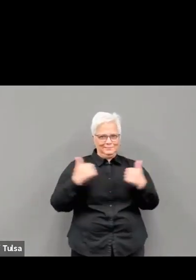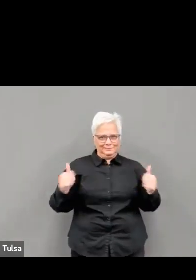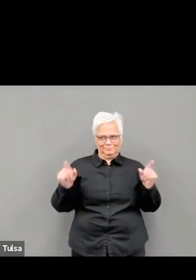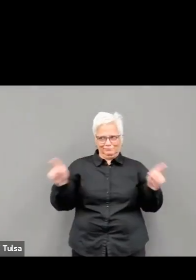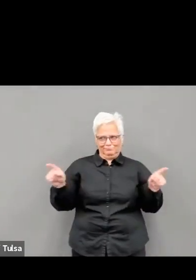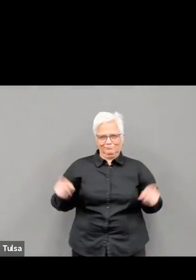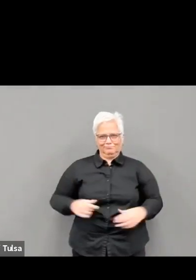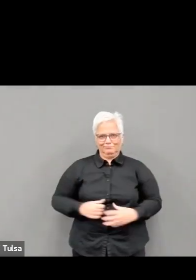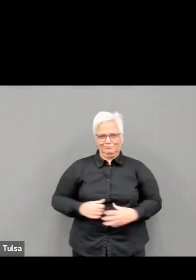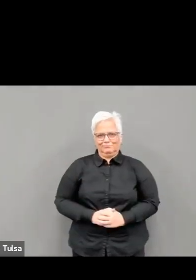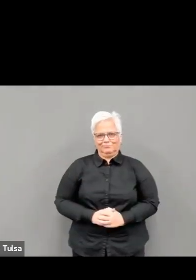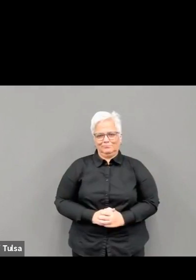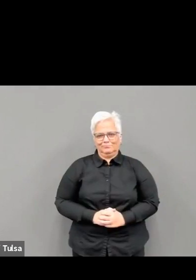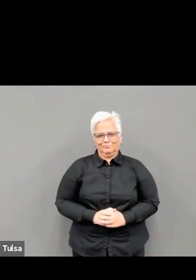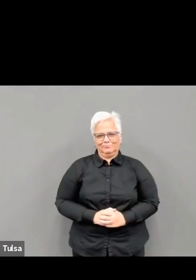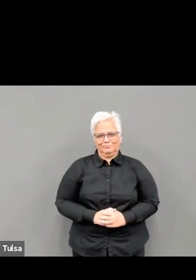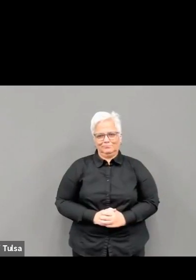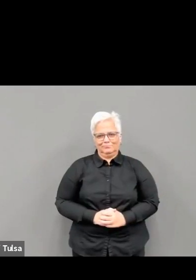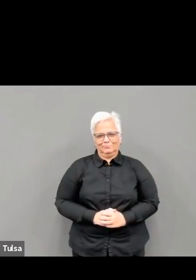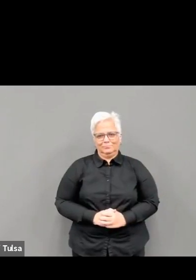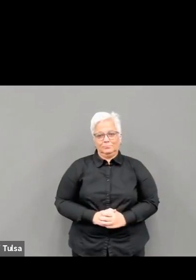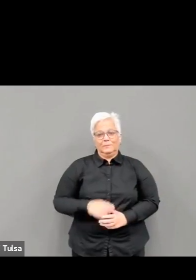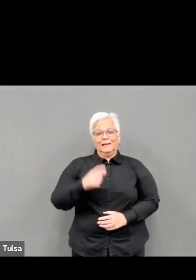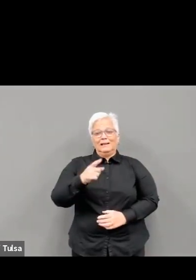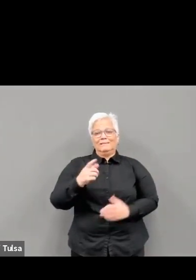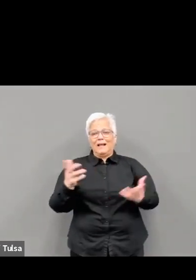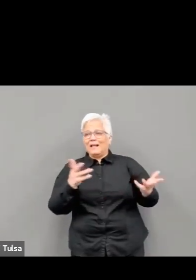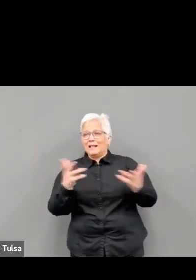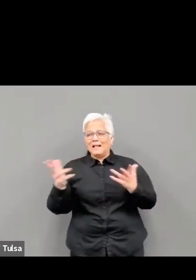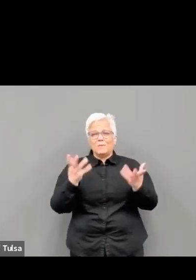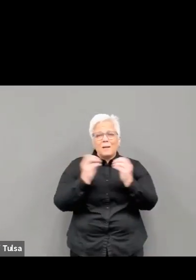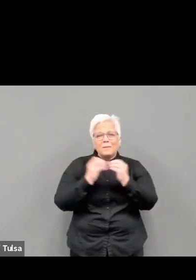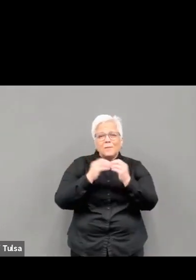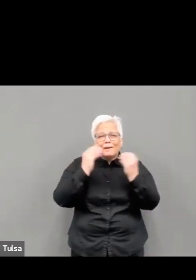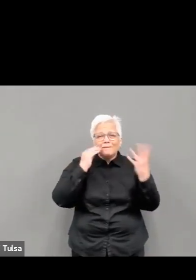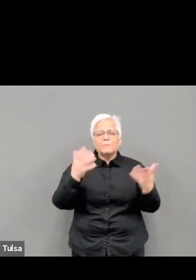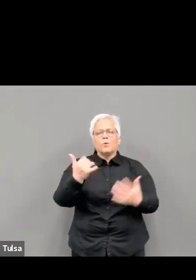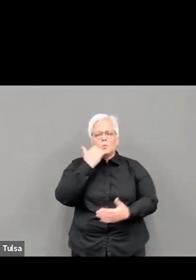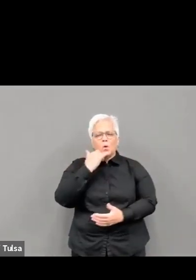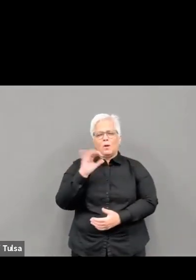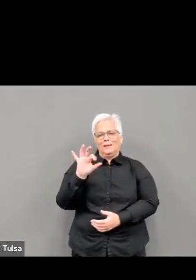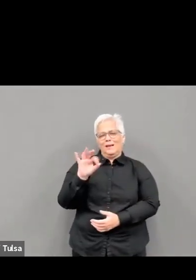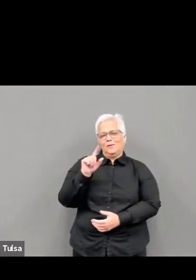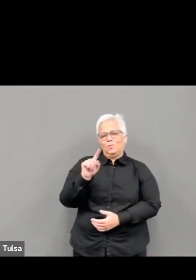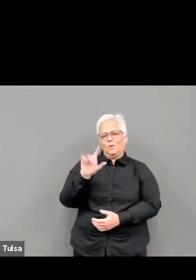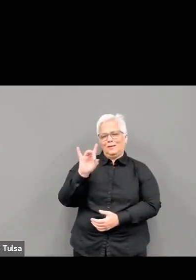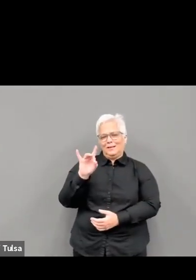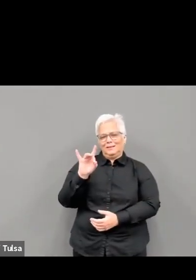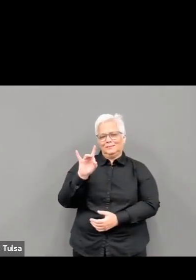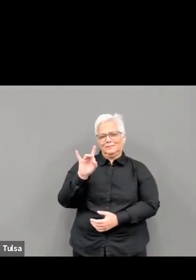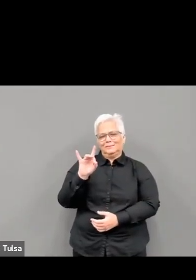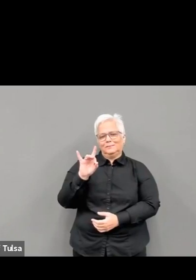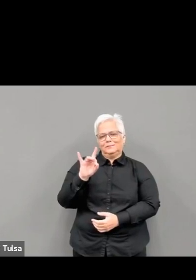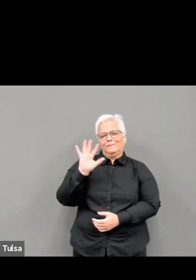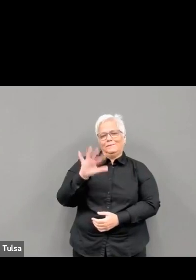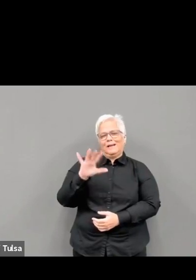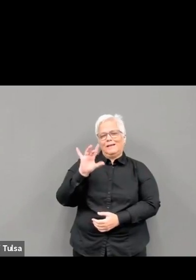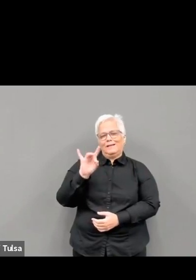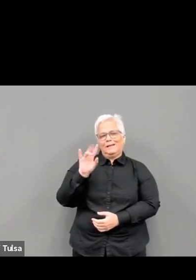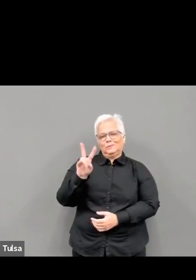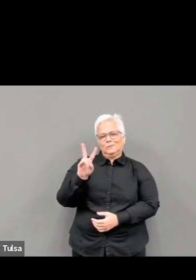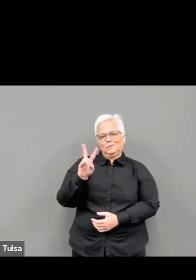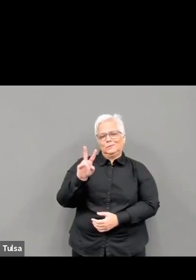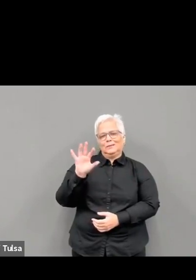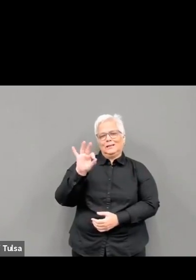211 at any time to receive more information about where to receive vaccine. We all know that when schools went on spring break last